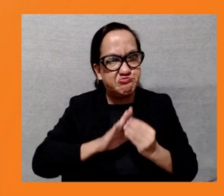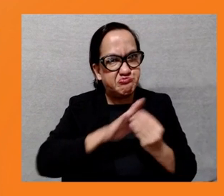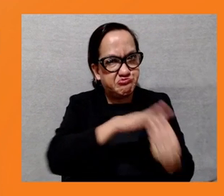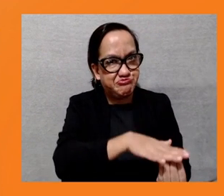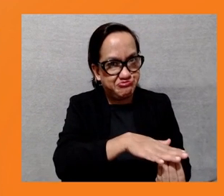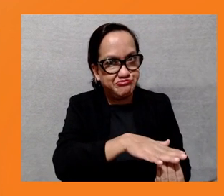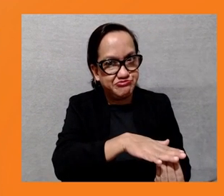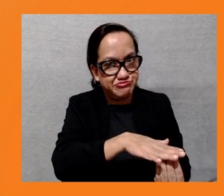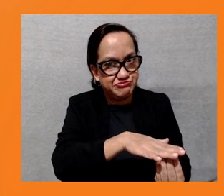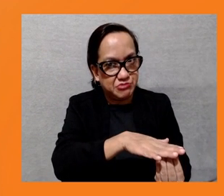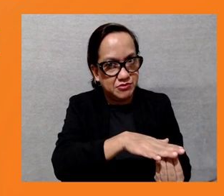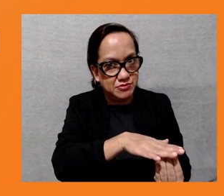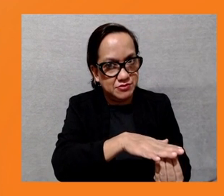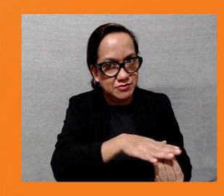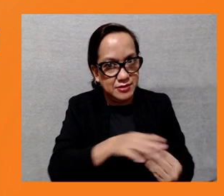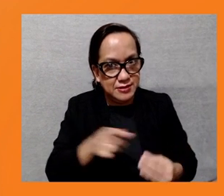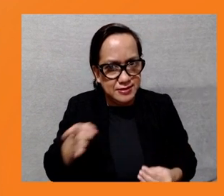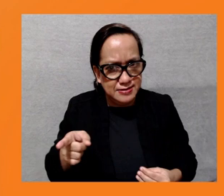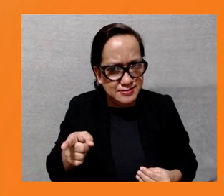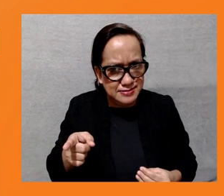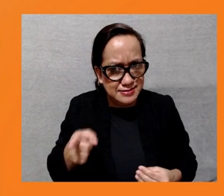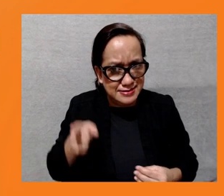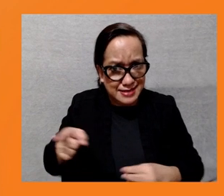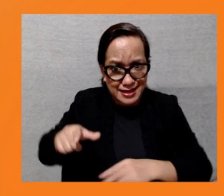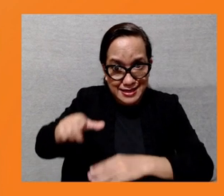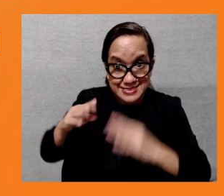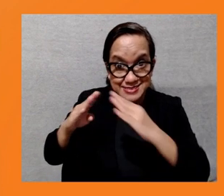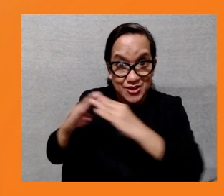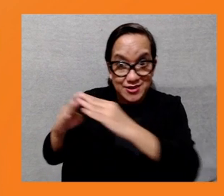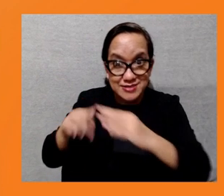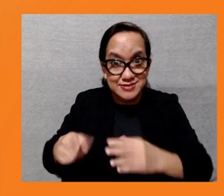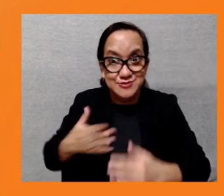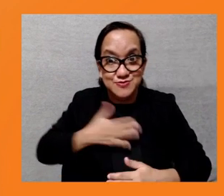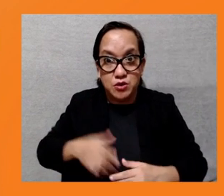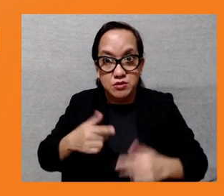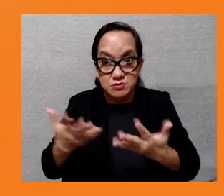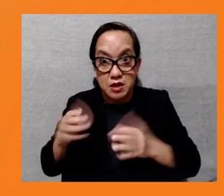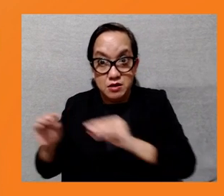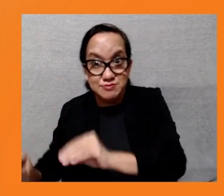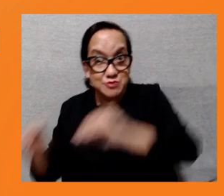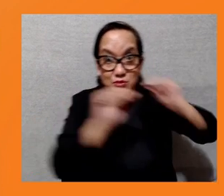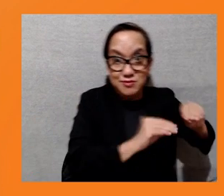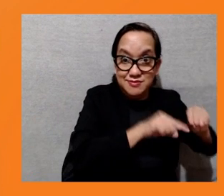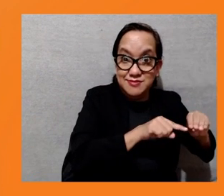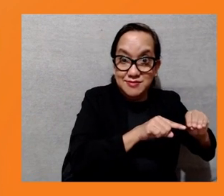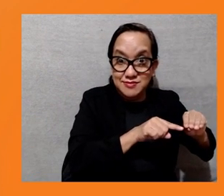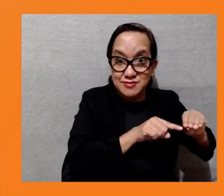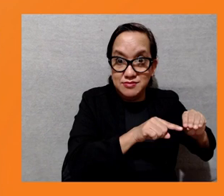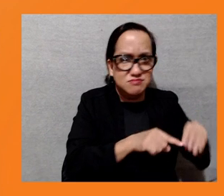compensation and priority only forgiven for the gas compensation. So in this situation, how the ADP ensure the